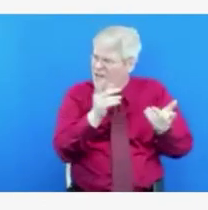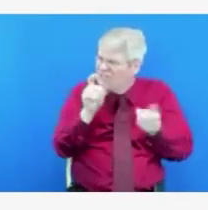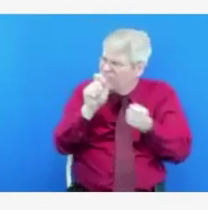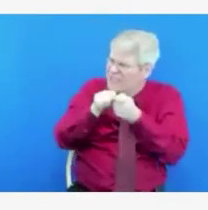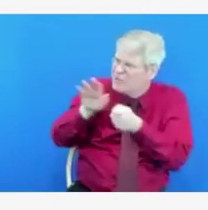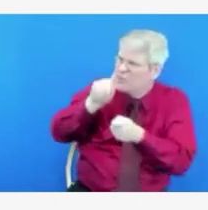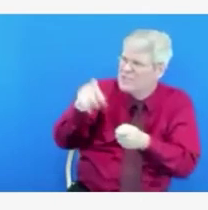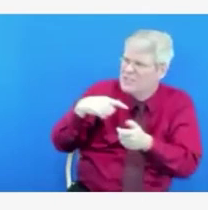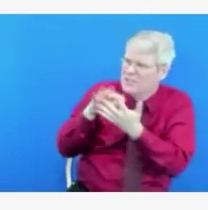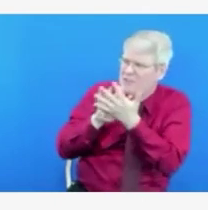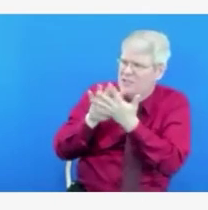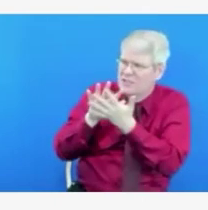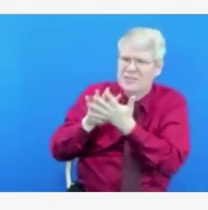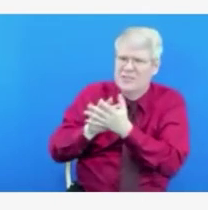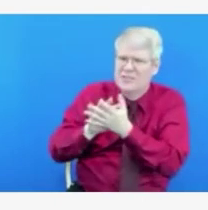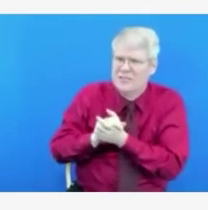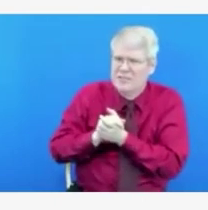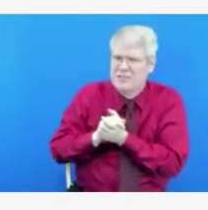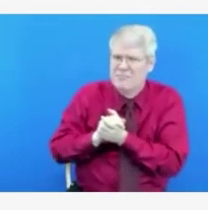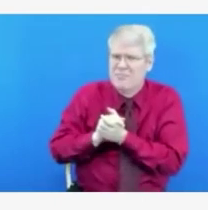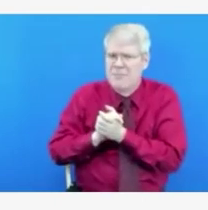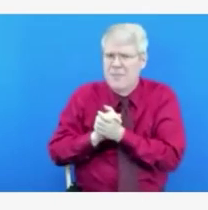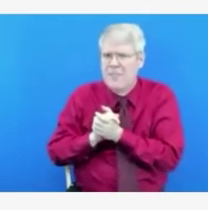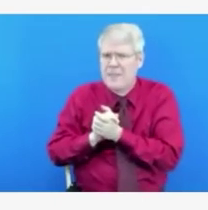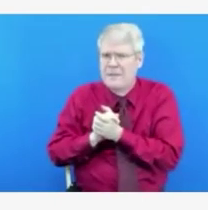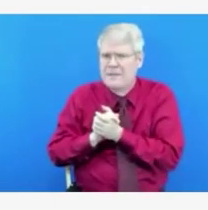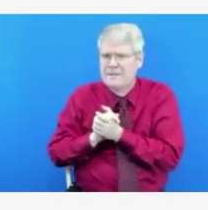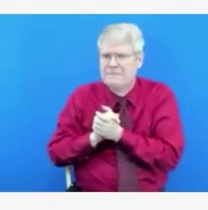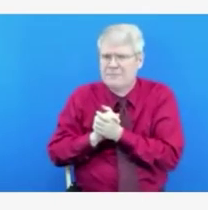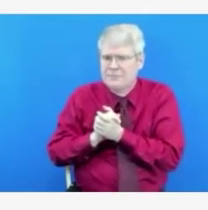And if you're talking, we can't hear you, Audrey, so sorry.